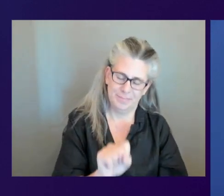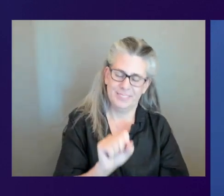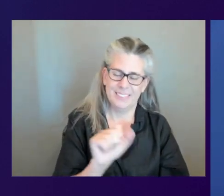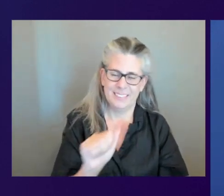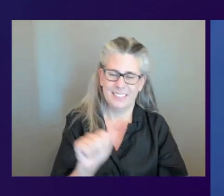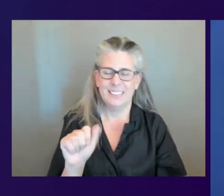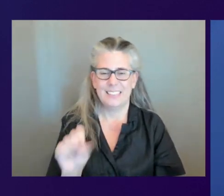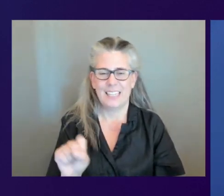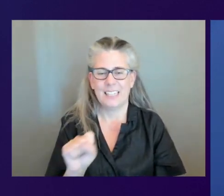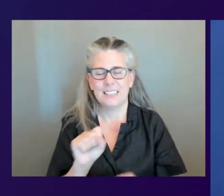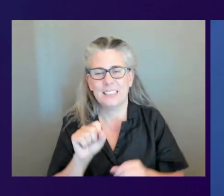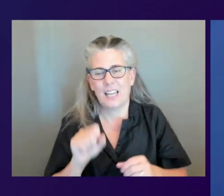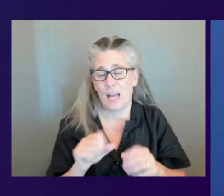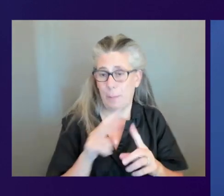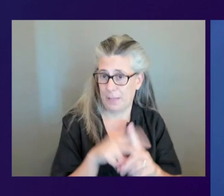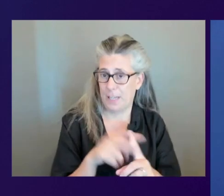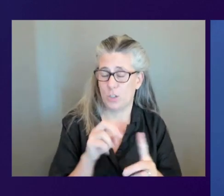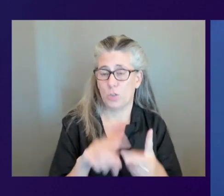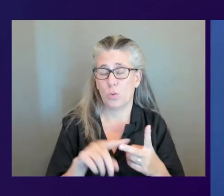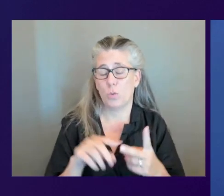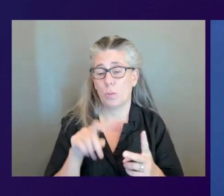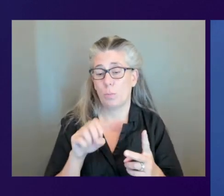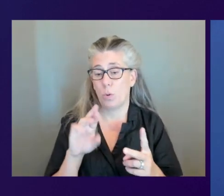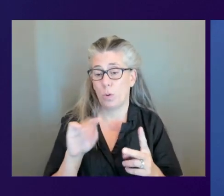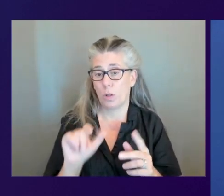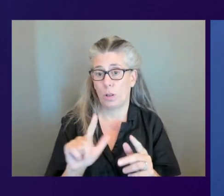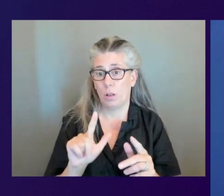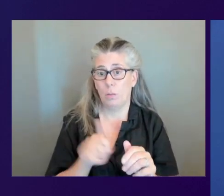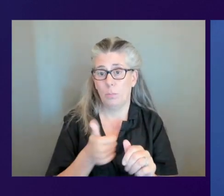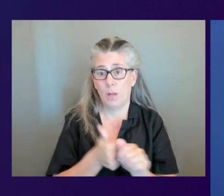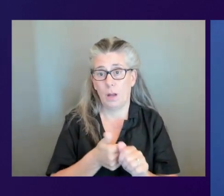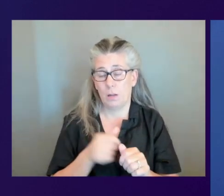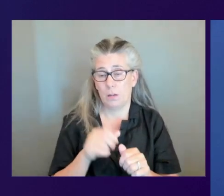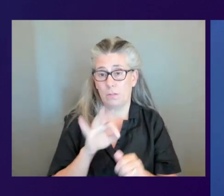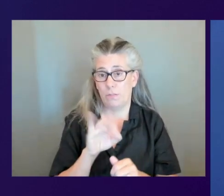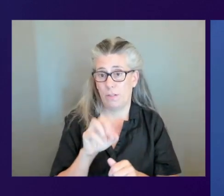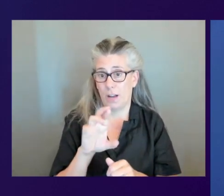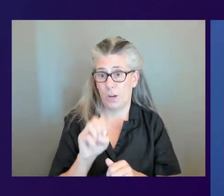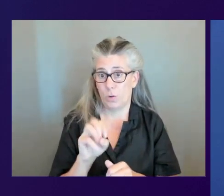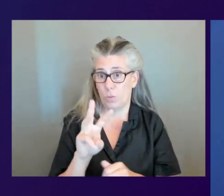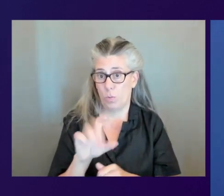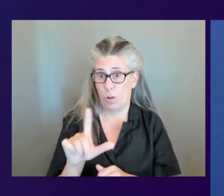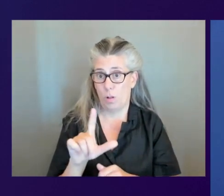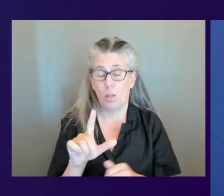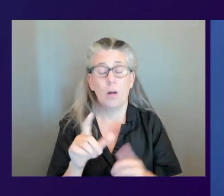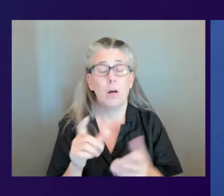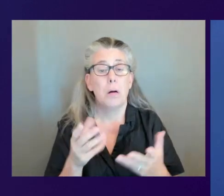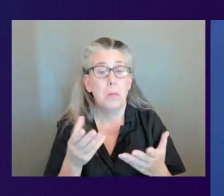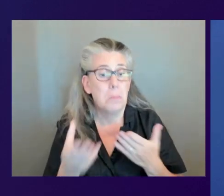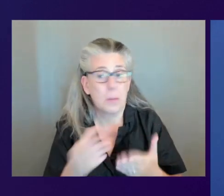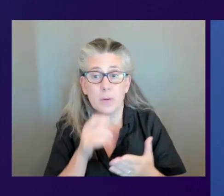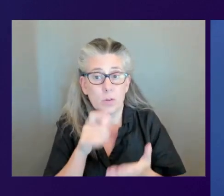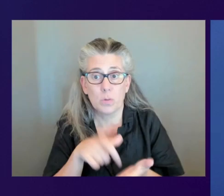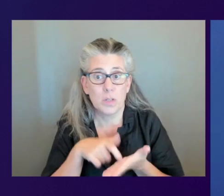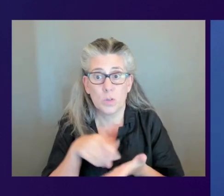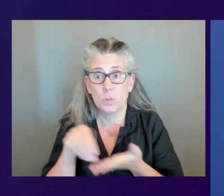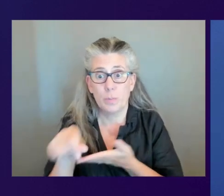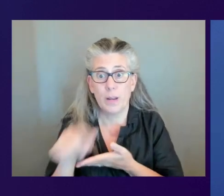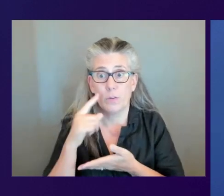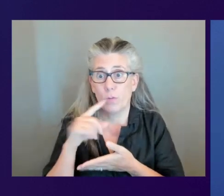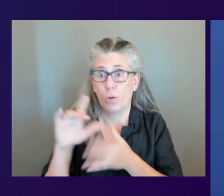to do their job, there's no need to pay for a fully featured virtual desktop. For those workers,